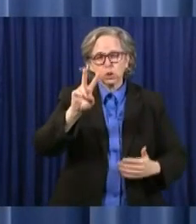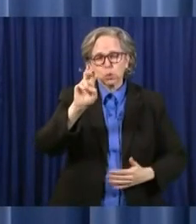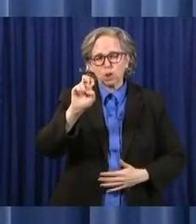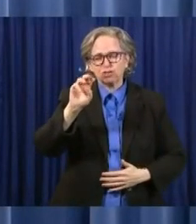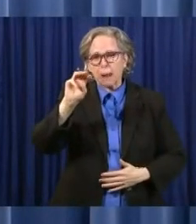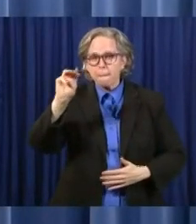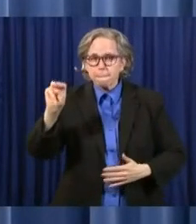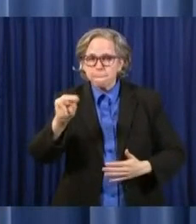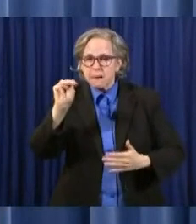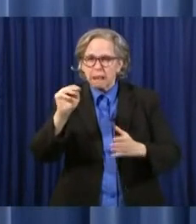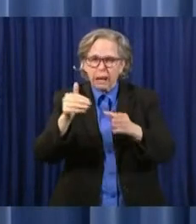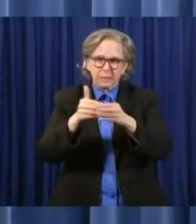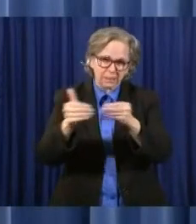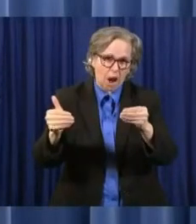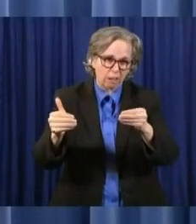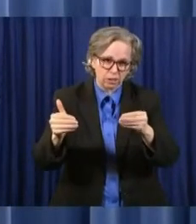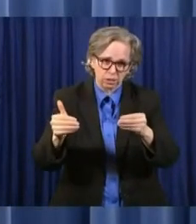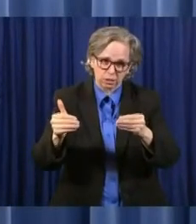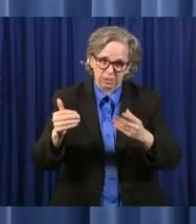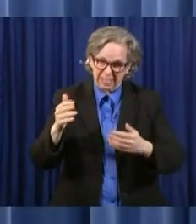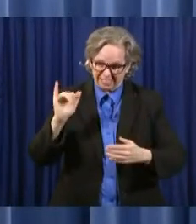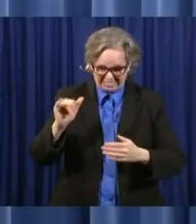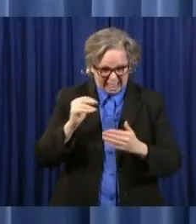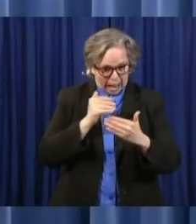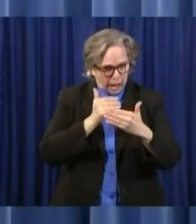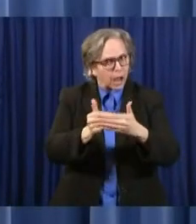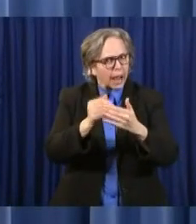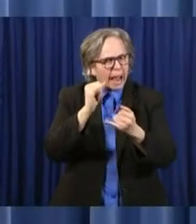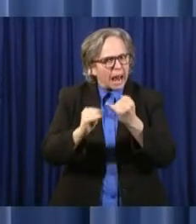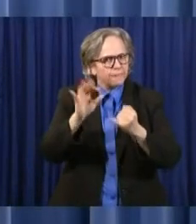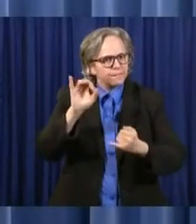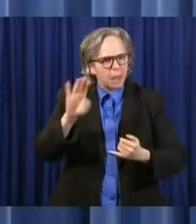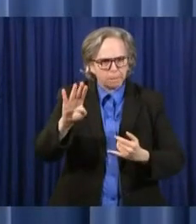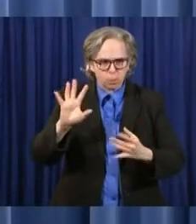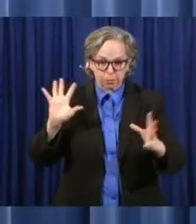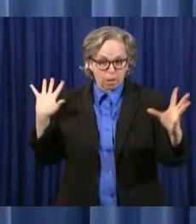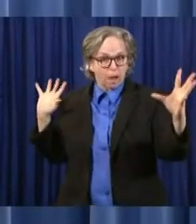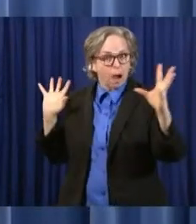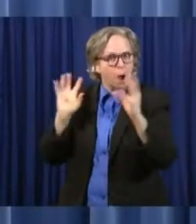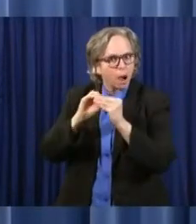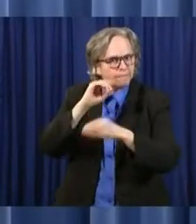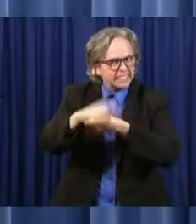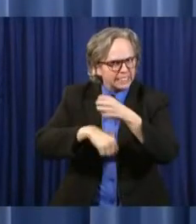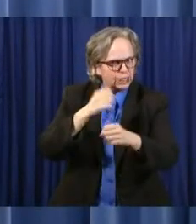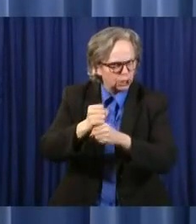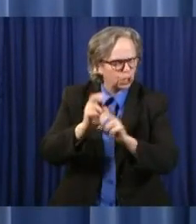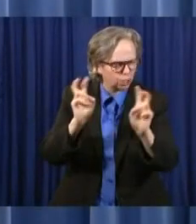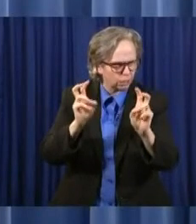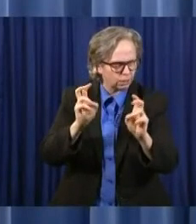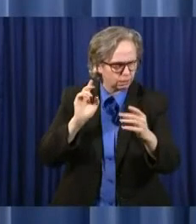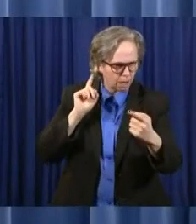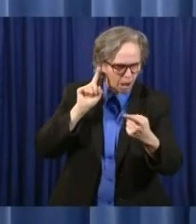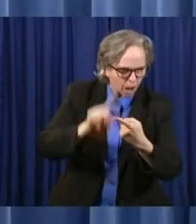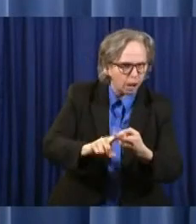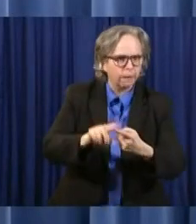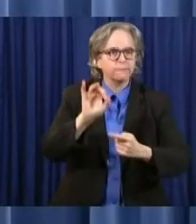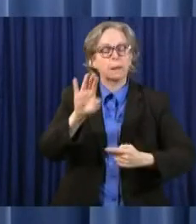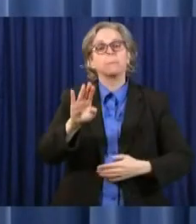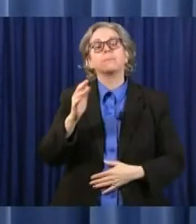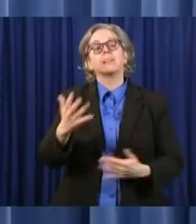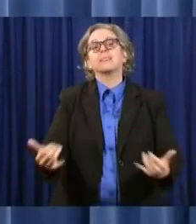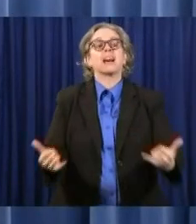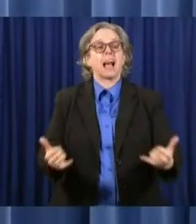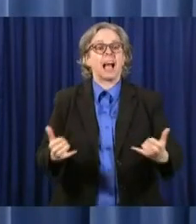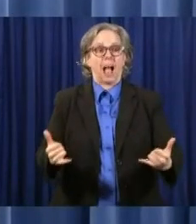was at the end of February for the year. We now have figures in for the month of April.